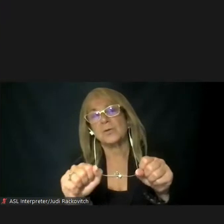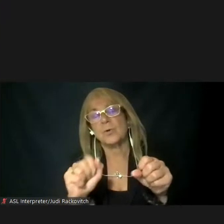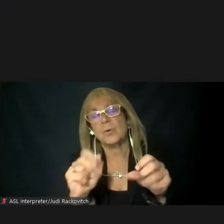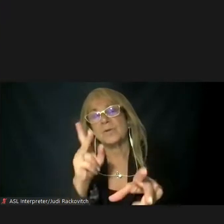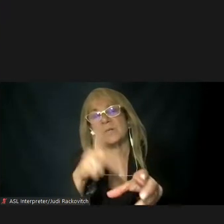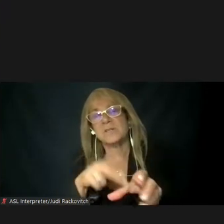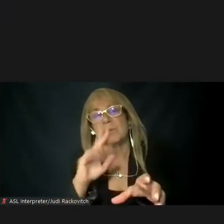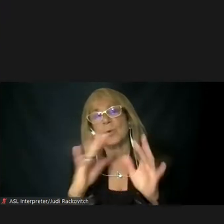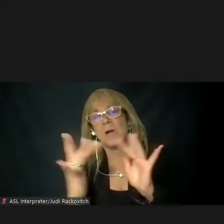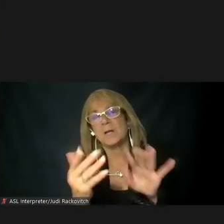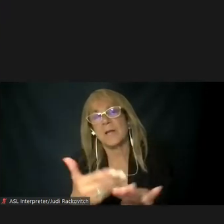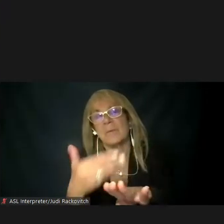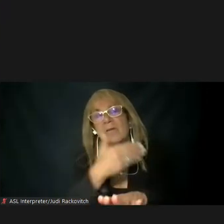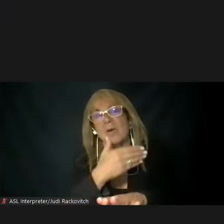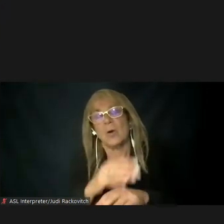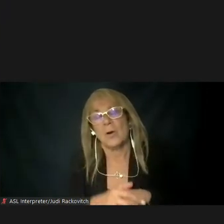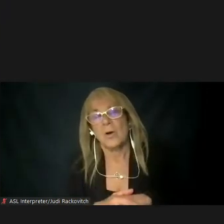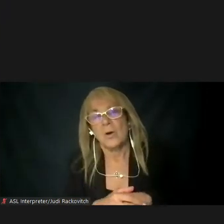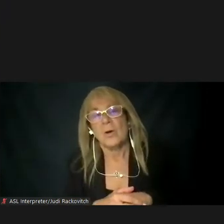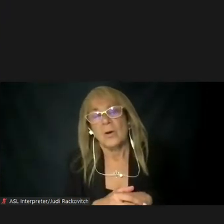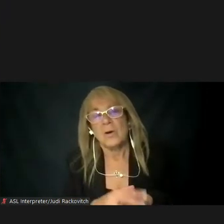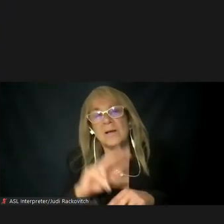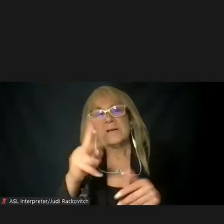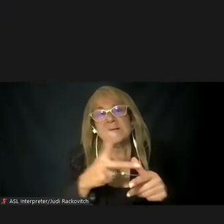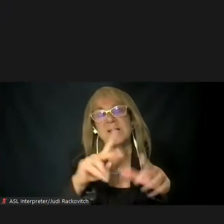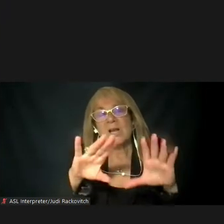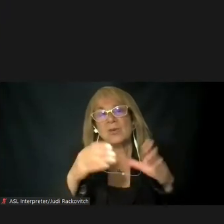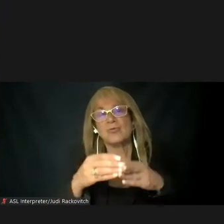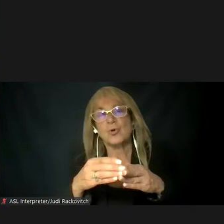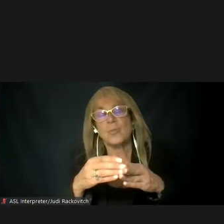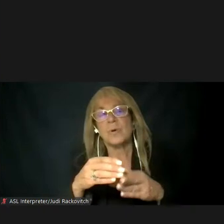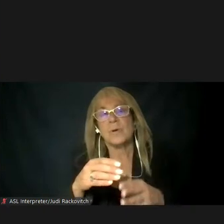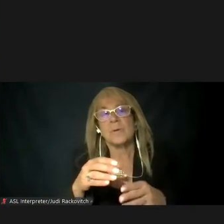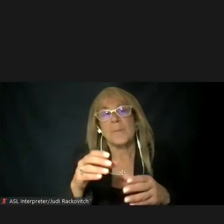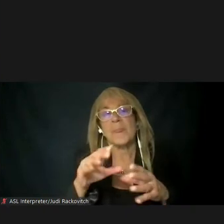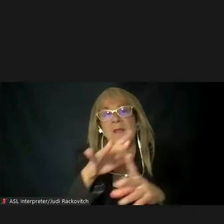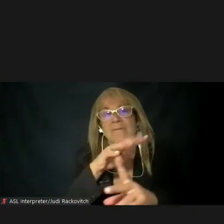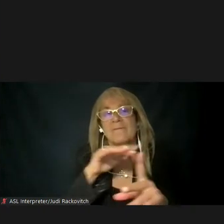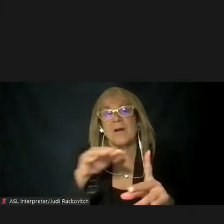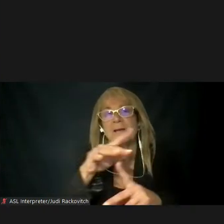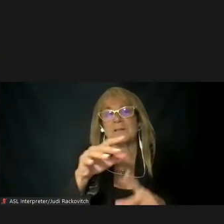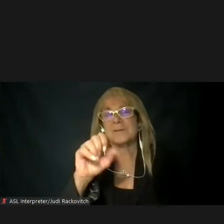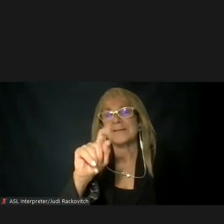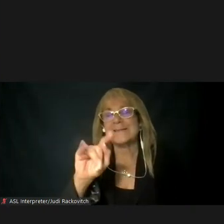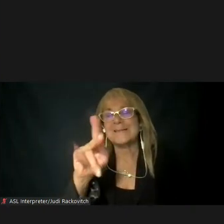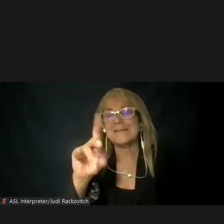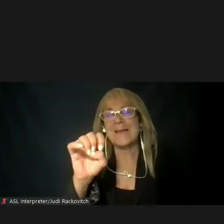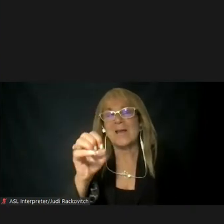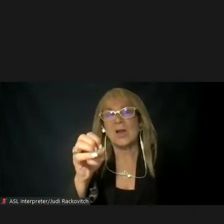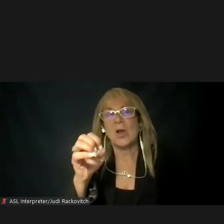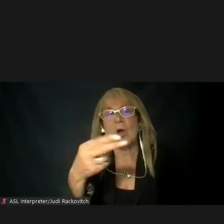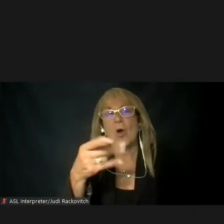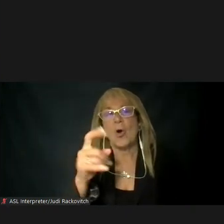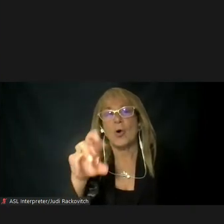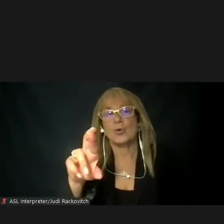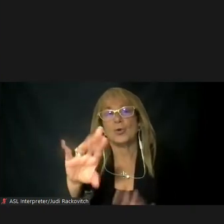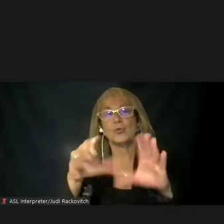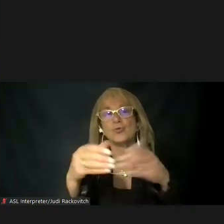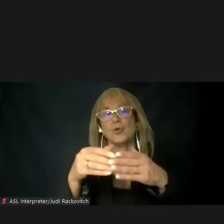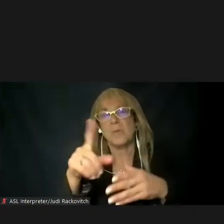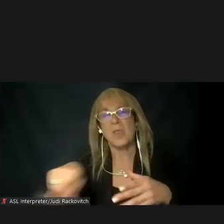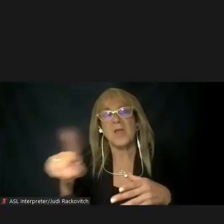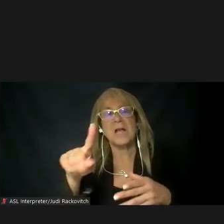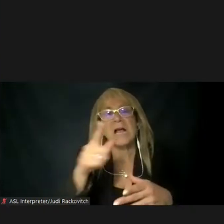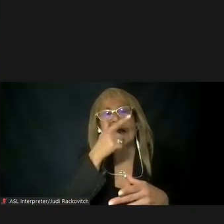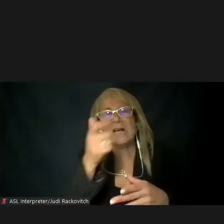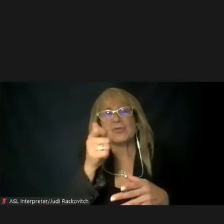A second group, an environmental justice stakeholder working group, will also be brought together. This is a group of interested members of the communities throughout the